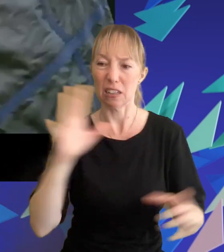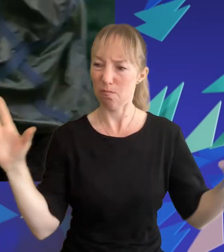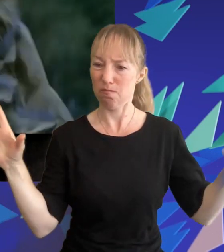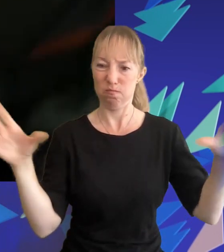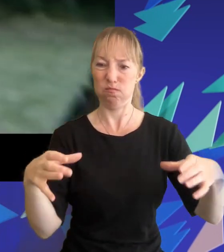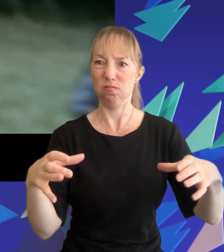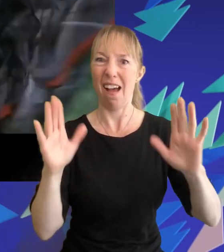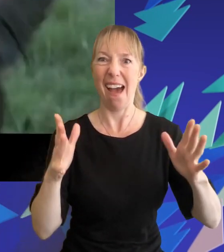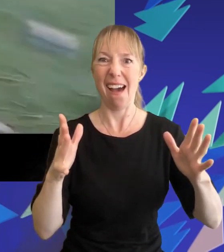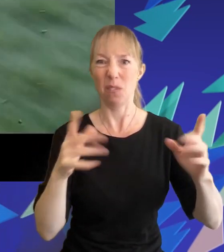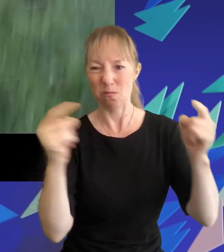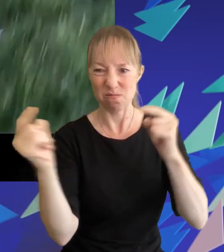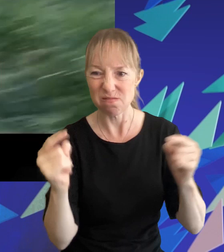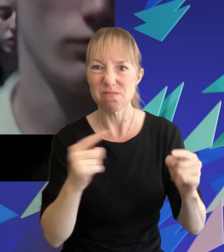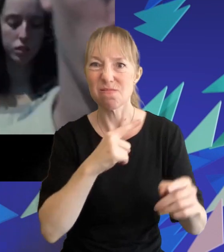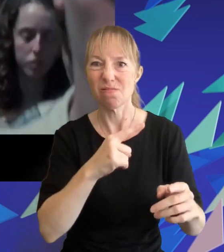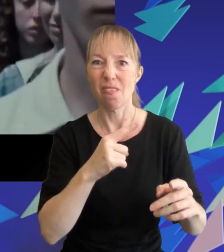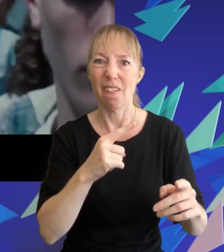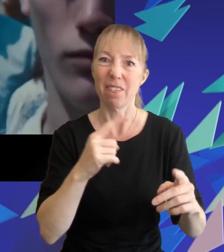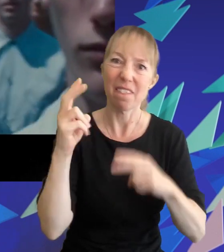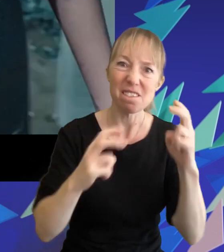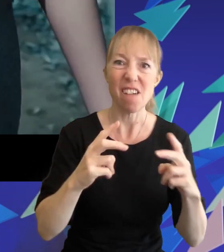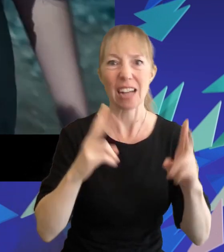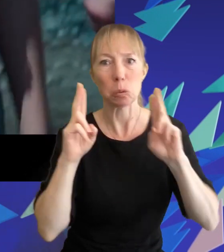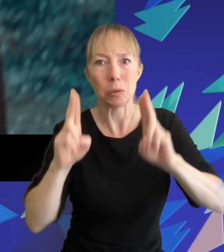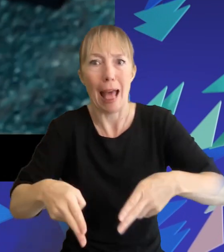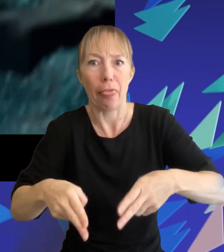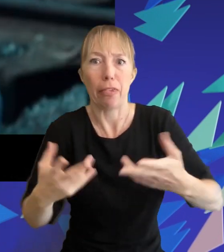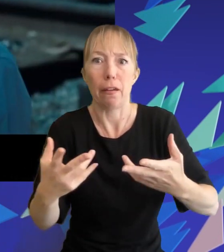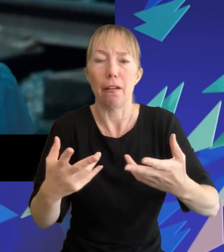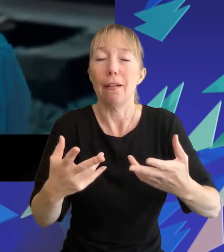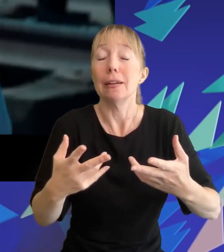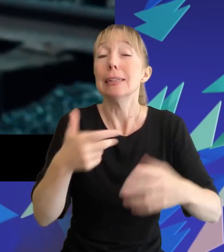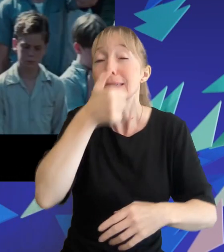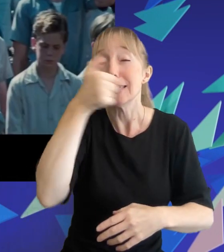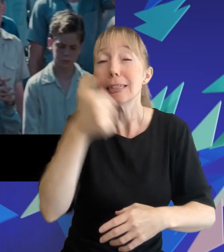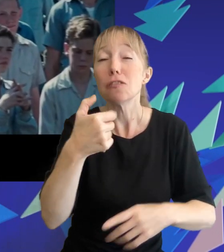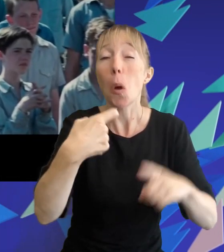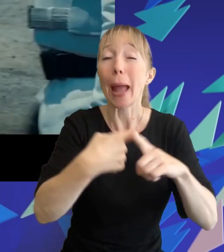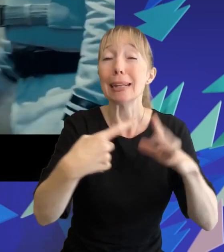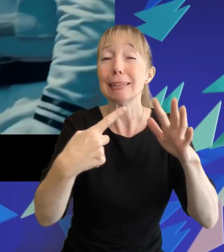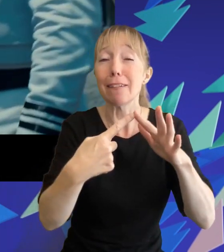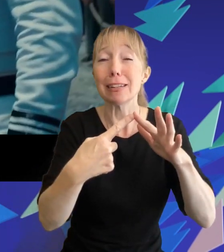until one victor remains 16 year old katniss everdeen from district 12 the poorest of the districts